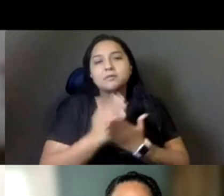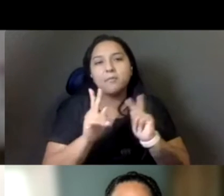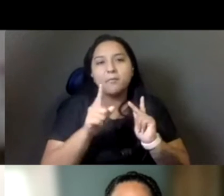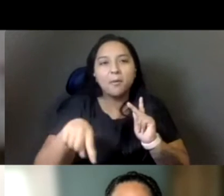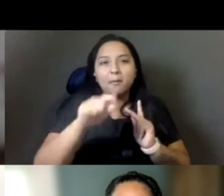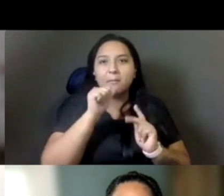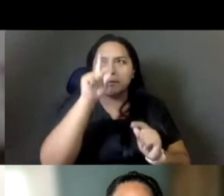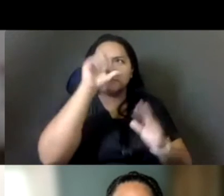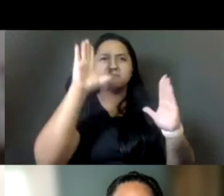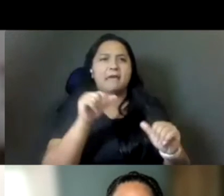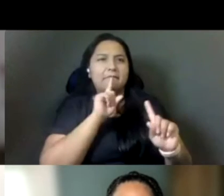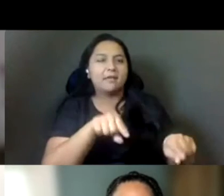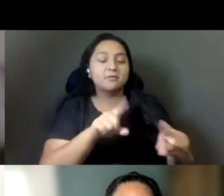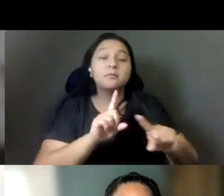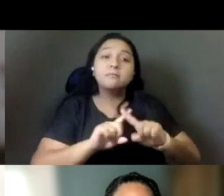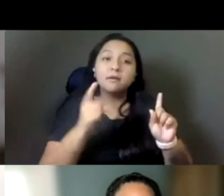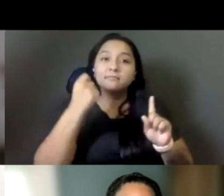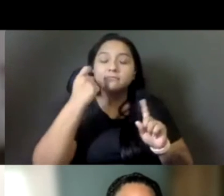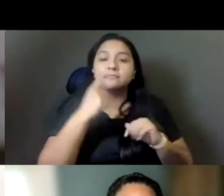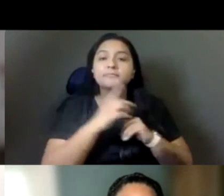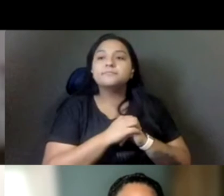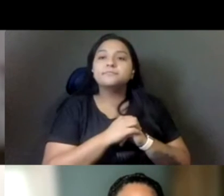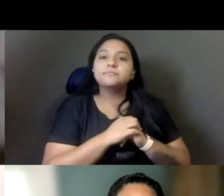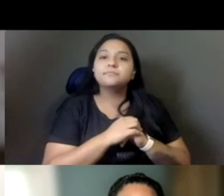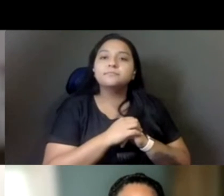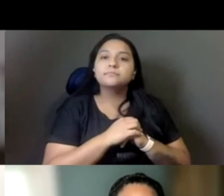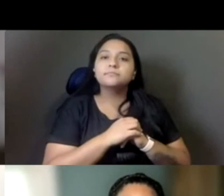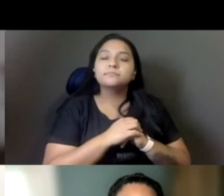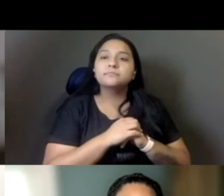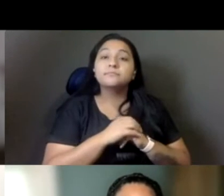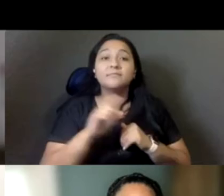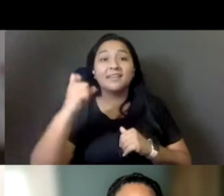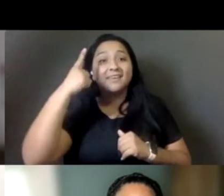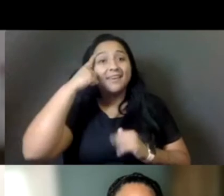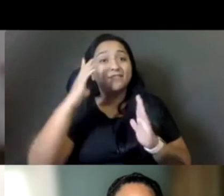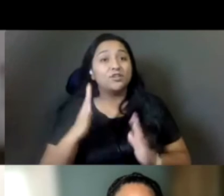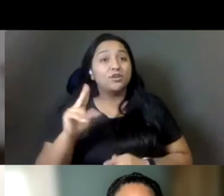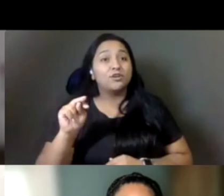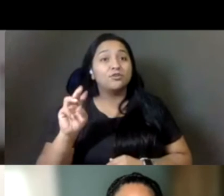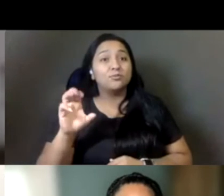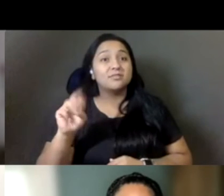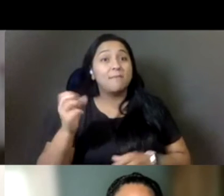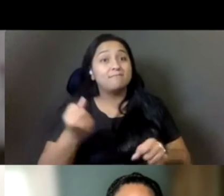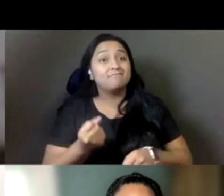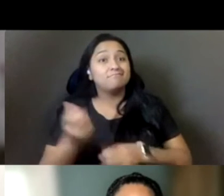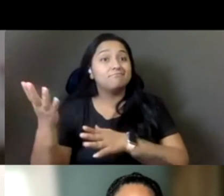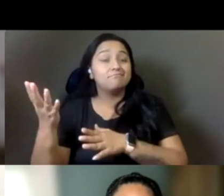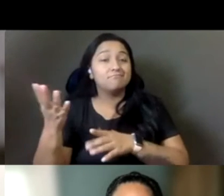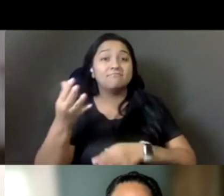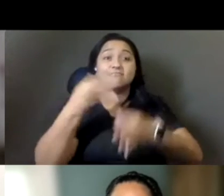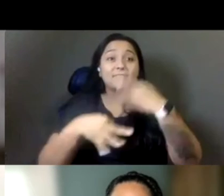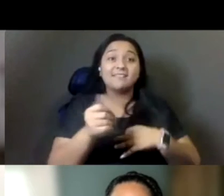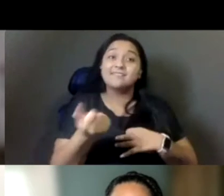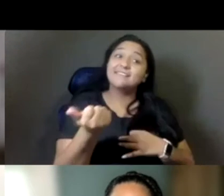clear any alternative to, um, governor Gavin Newsom is going to be terrible for the environment that like,